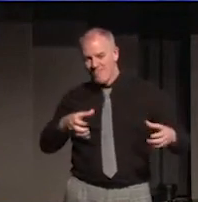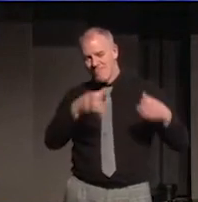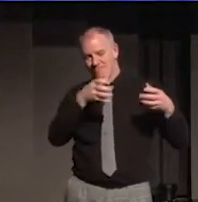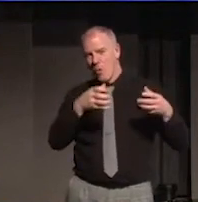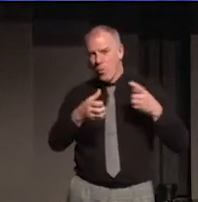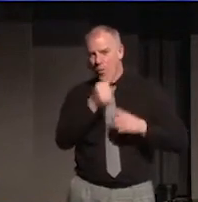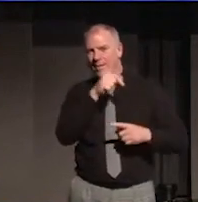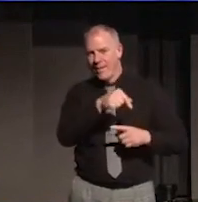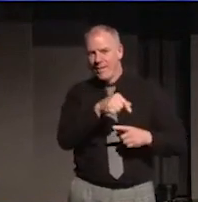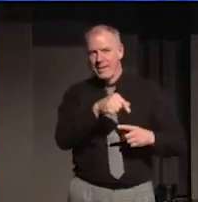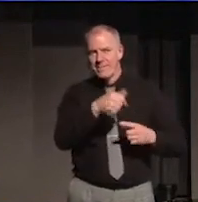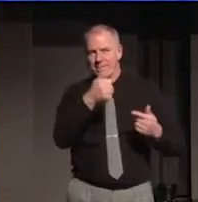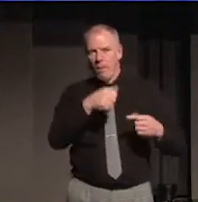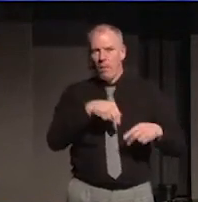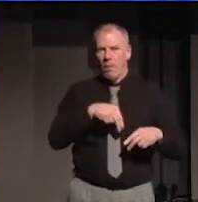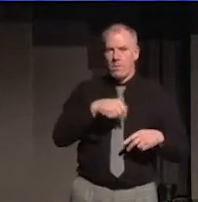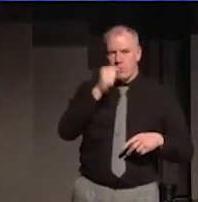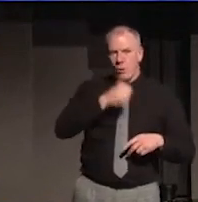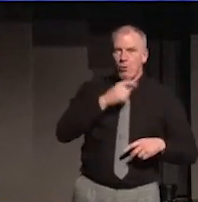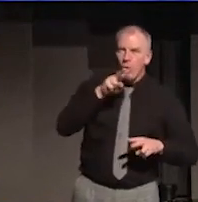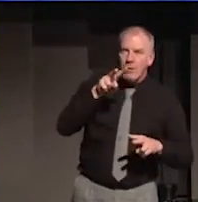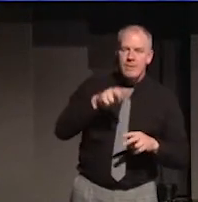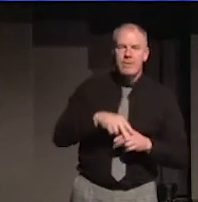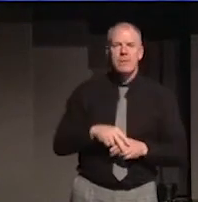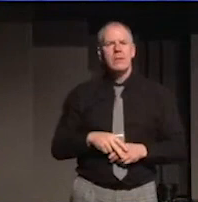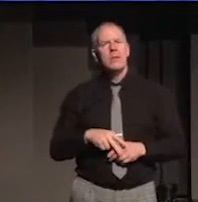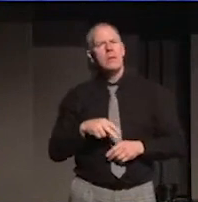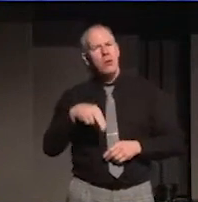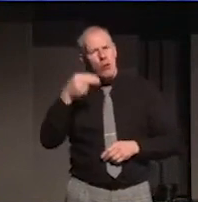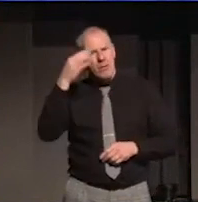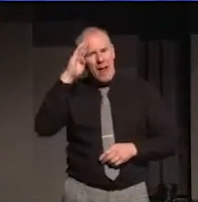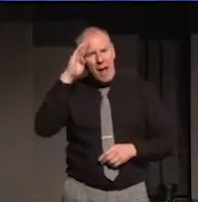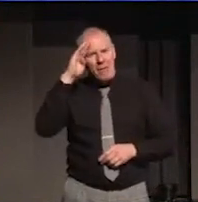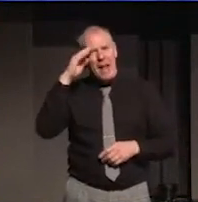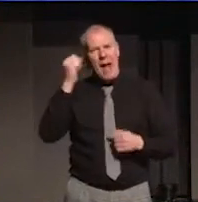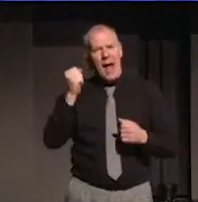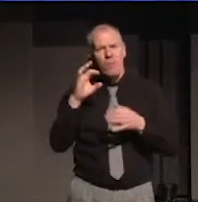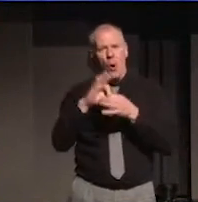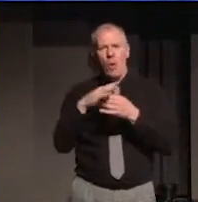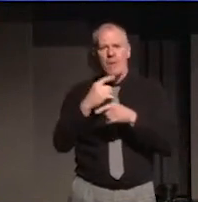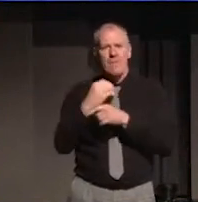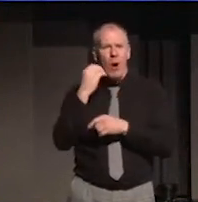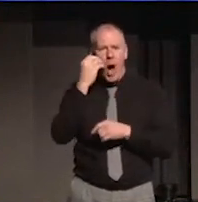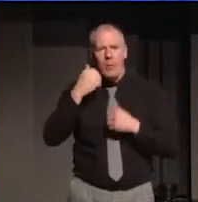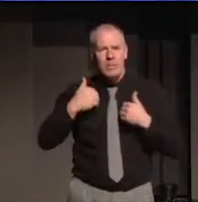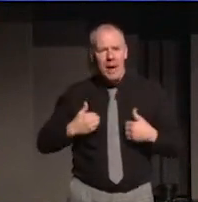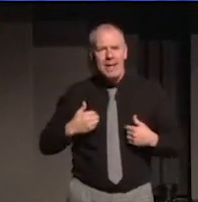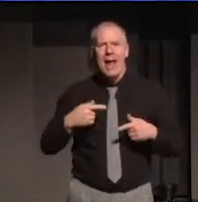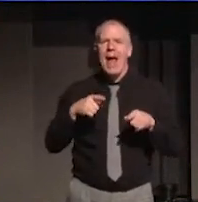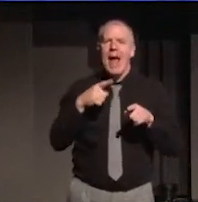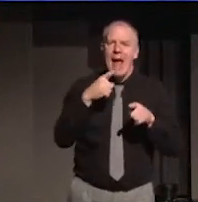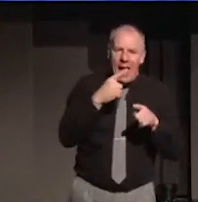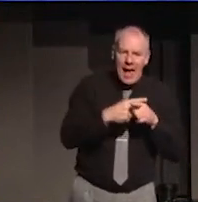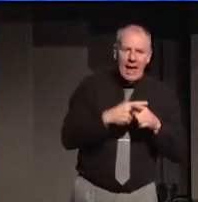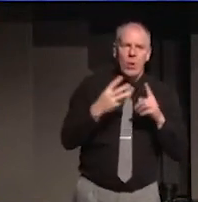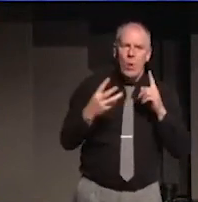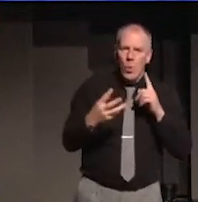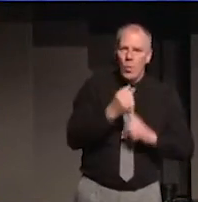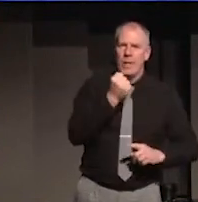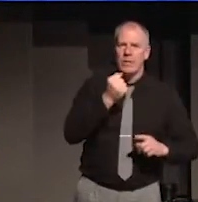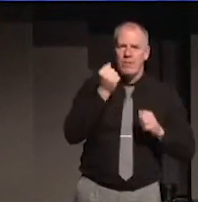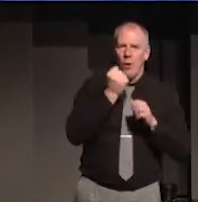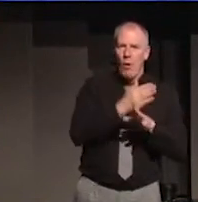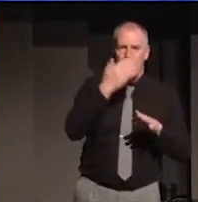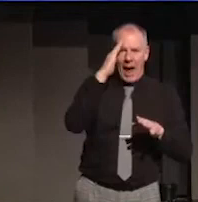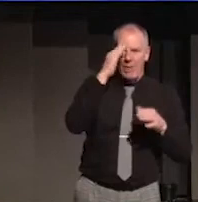place to get your head around somewhere that's home to orange men and all Ireland winners. But it's way harder to understand when you're not